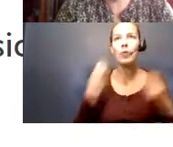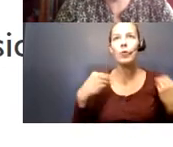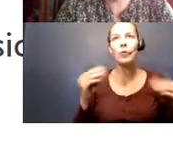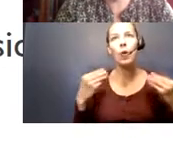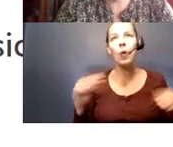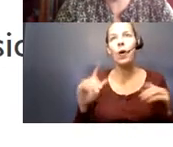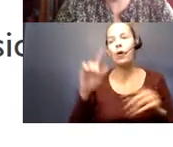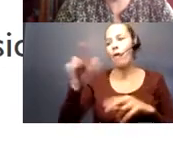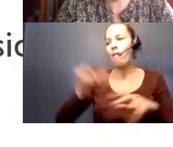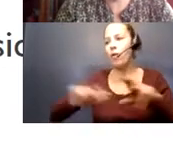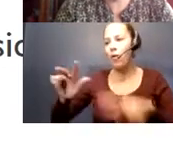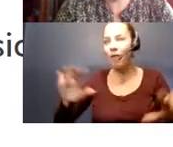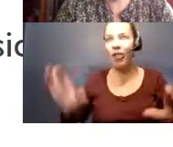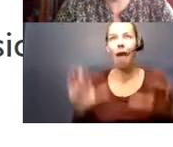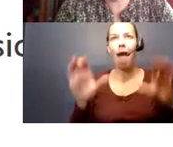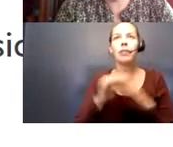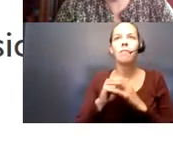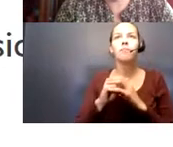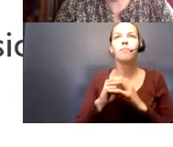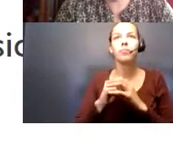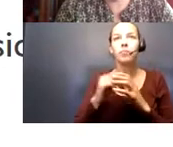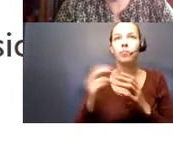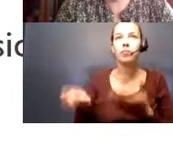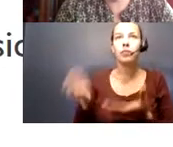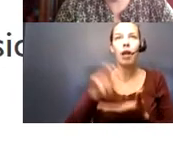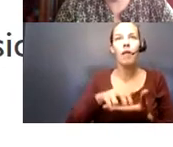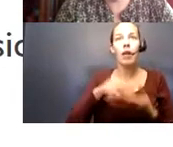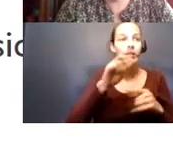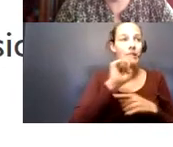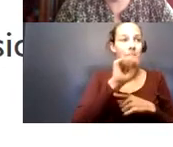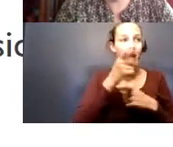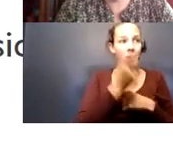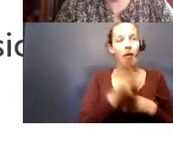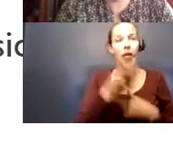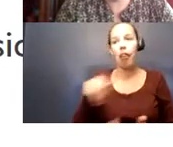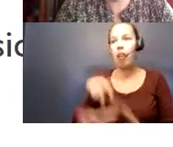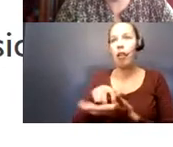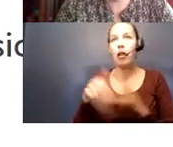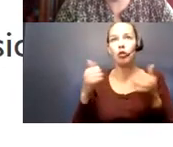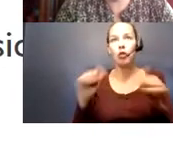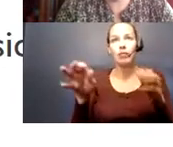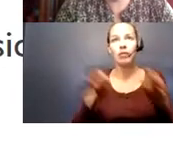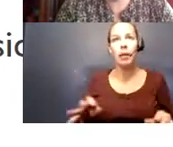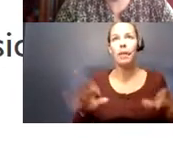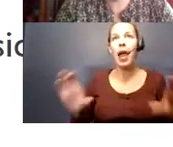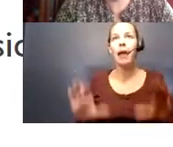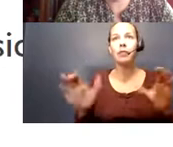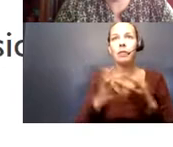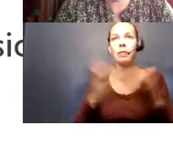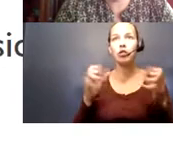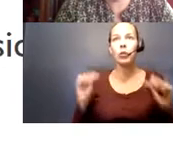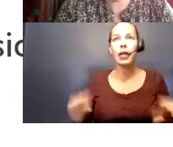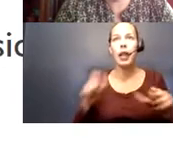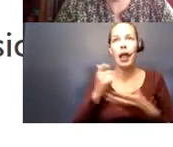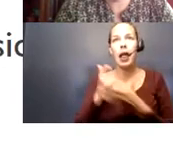Going for a walk is being active. Getting up in between commercials if they're watching a show. We're trying to tell older adults be active as much as you can because it